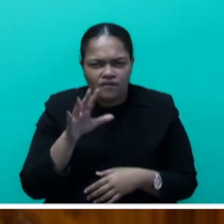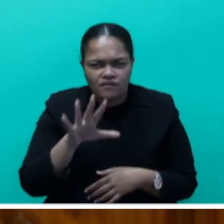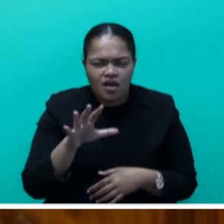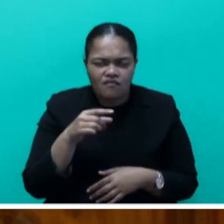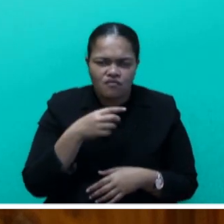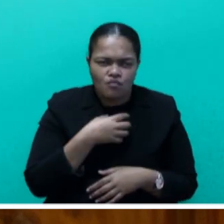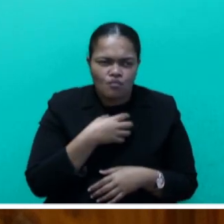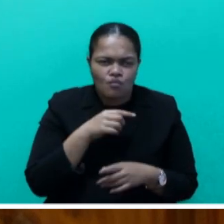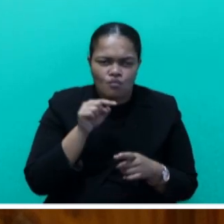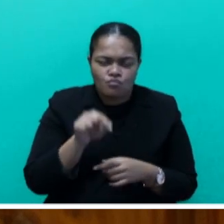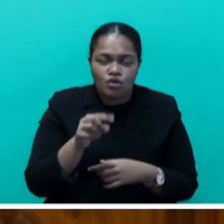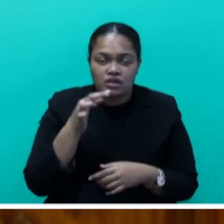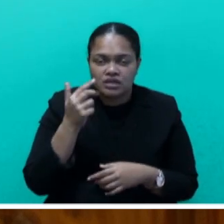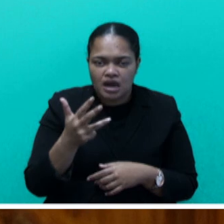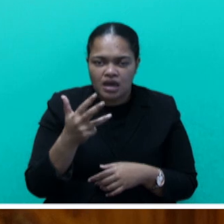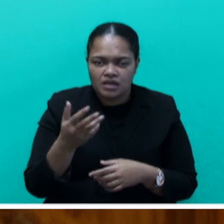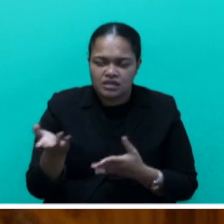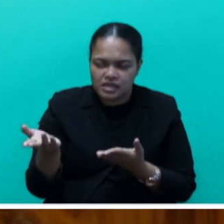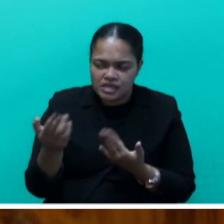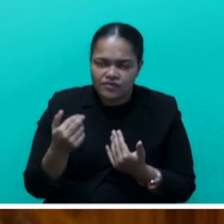million given in the current financial year.